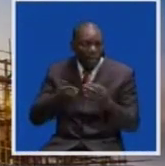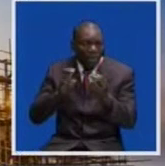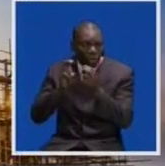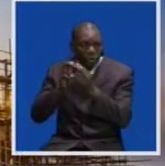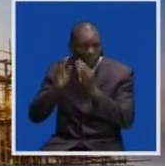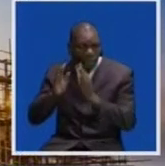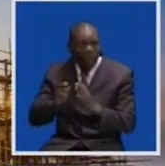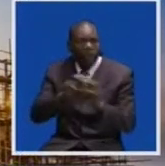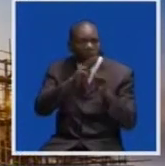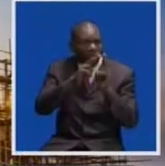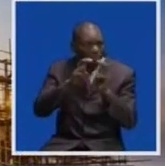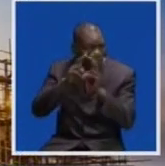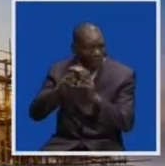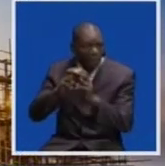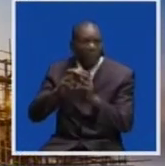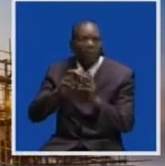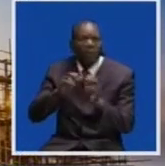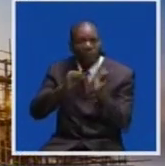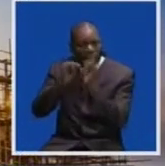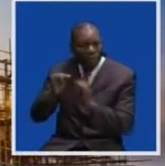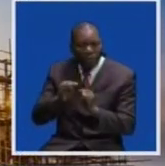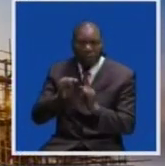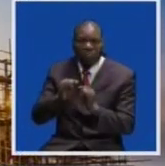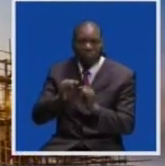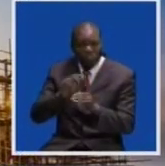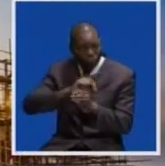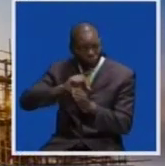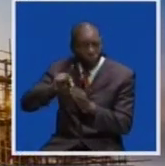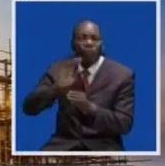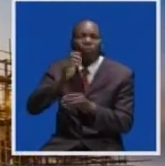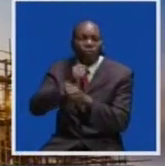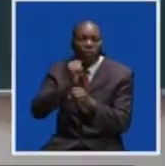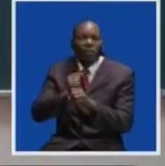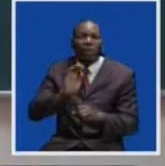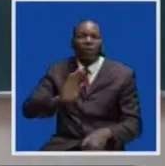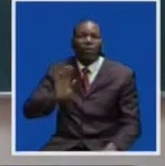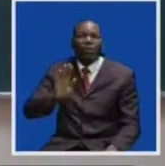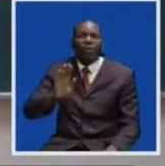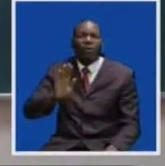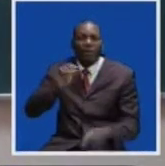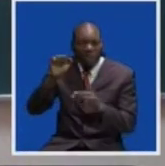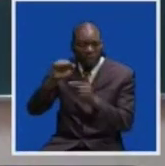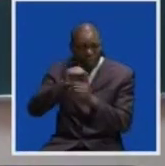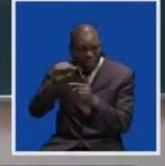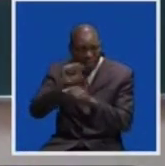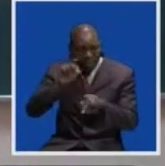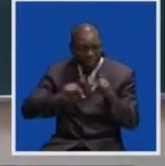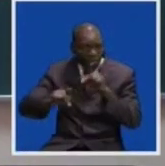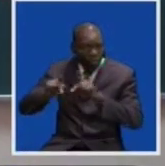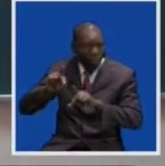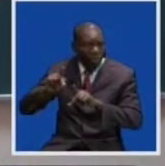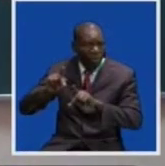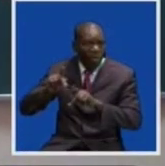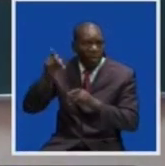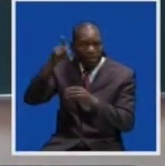contractors in rural areas to execute their works professionally. If people are trained in those areas, will they also